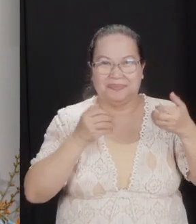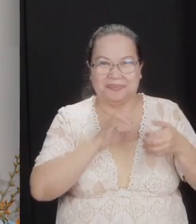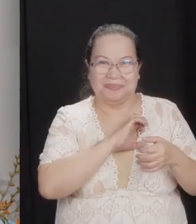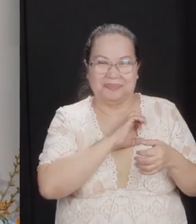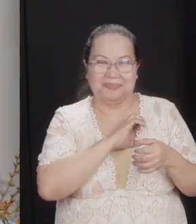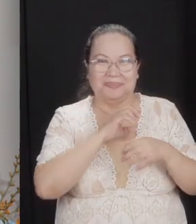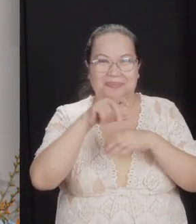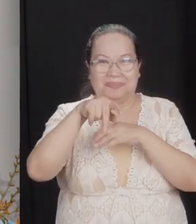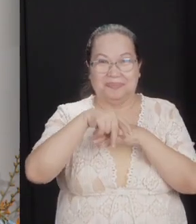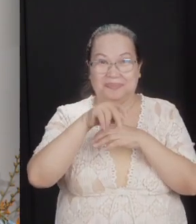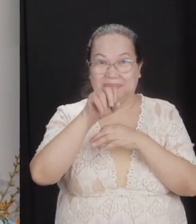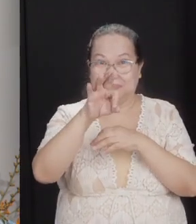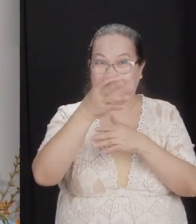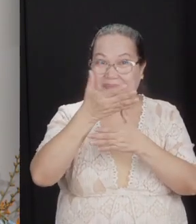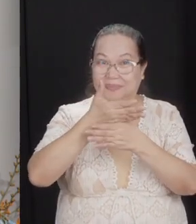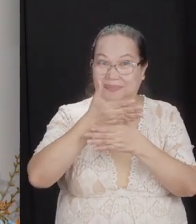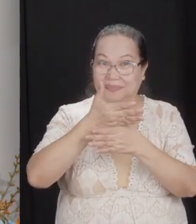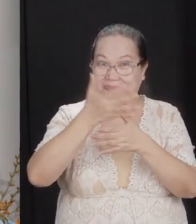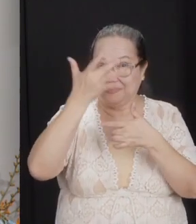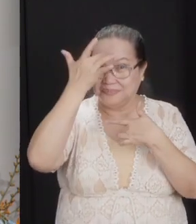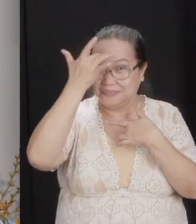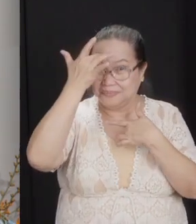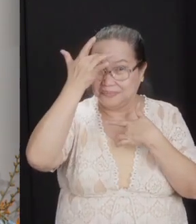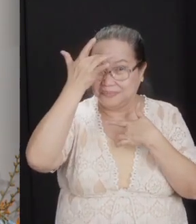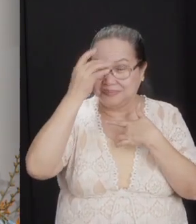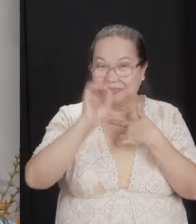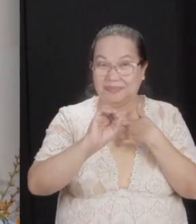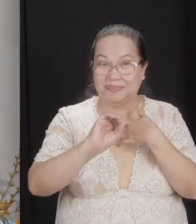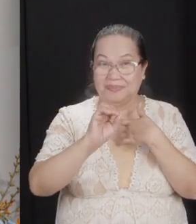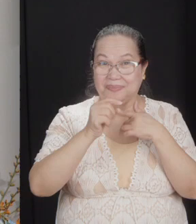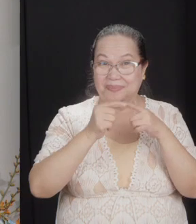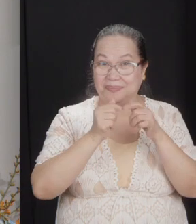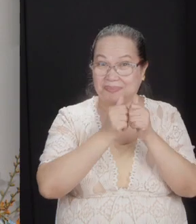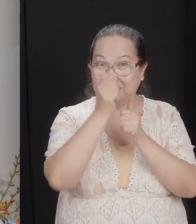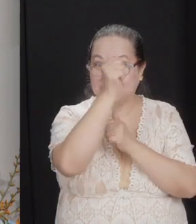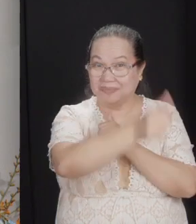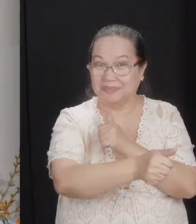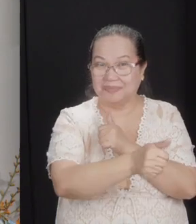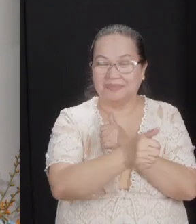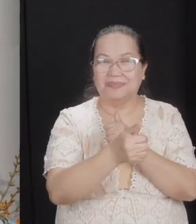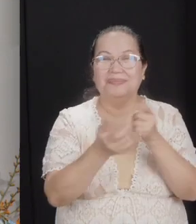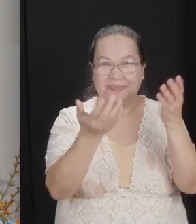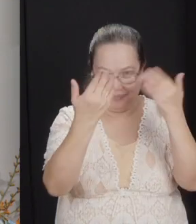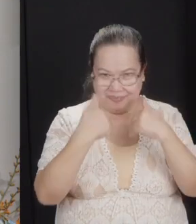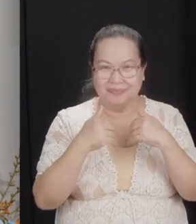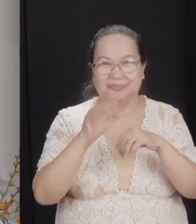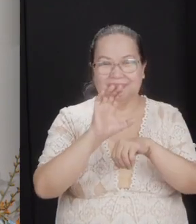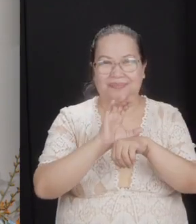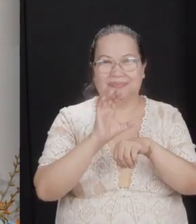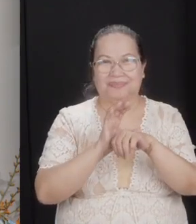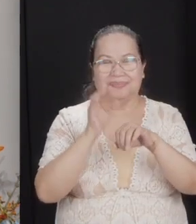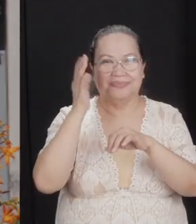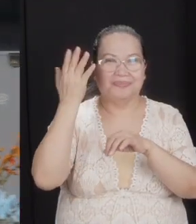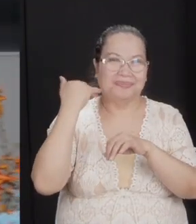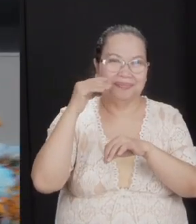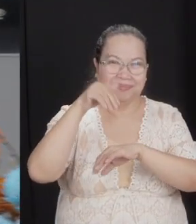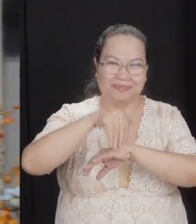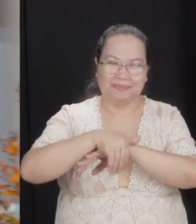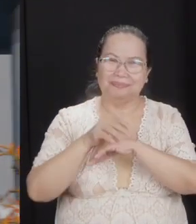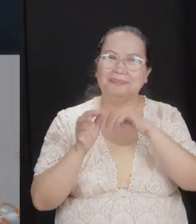So if you're not hindered by health or distance, go on site. Last night somebody told me, Pastor,